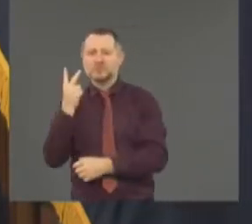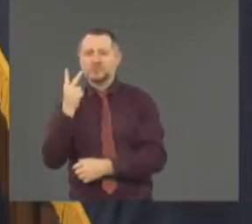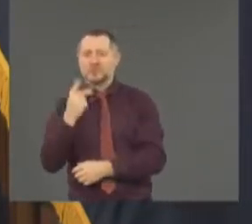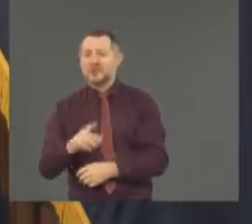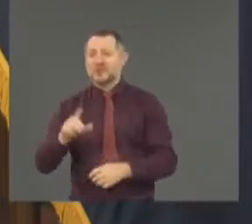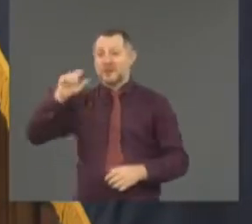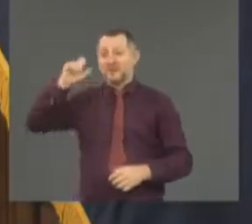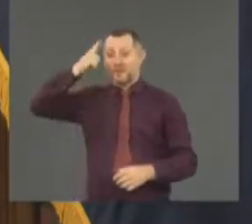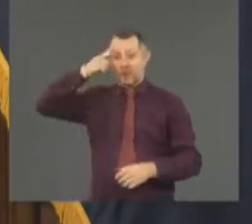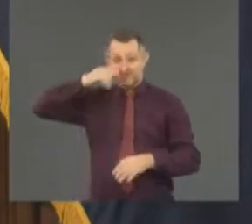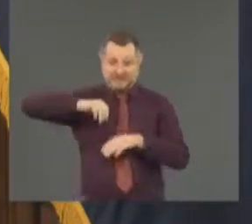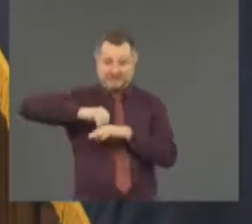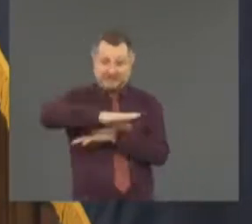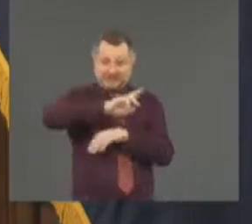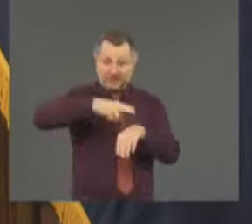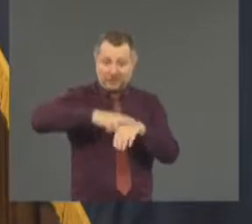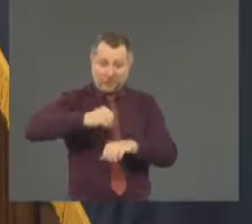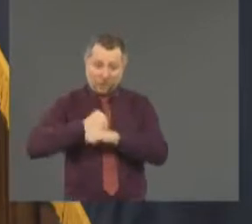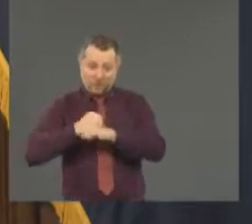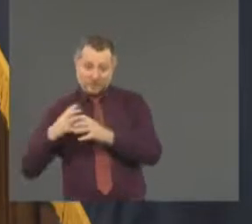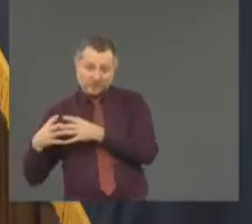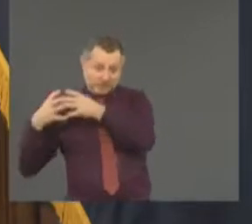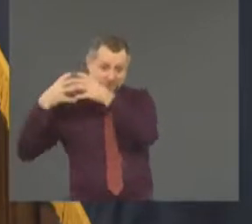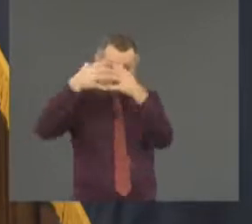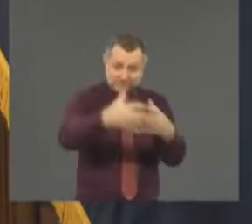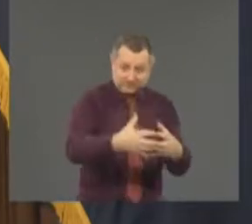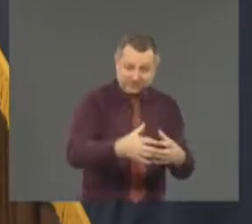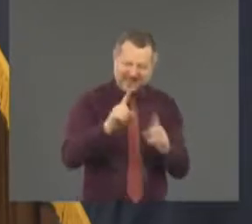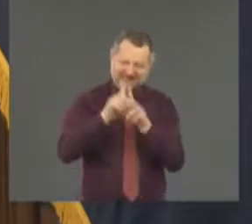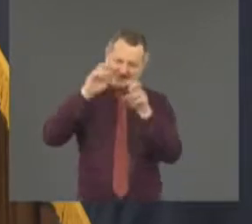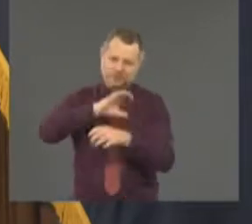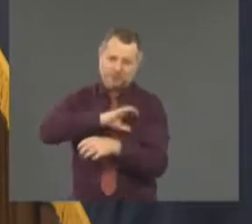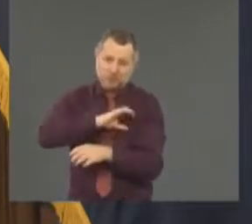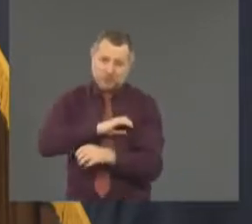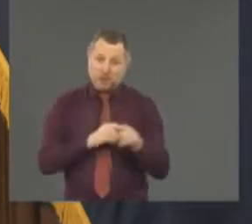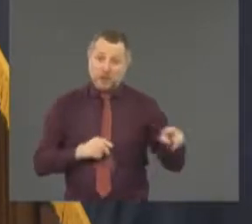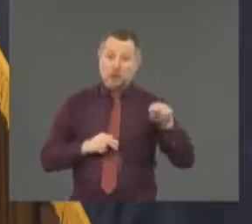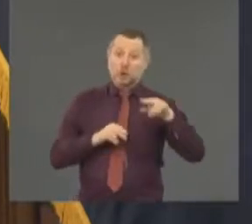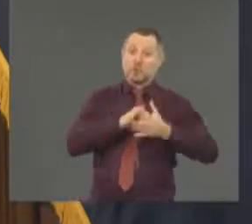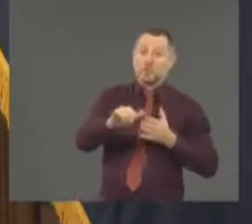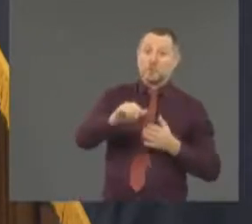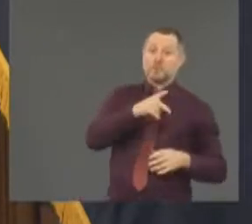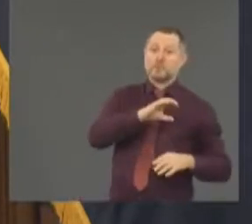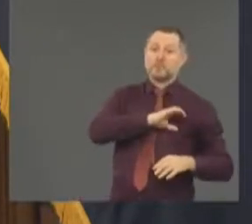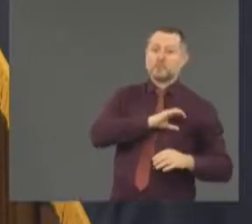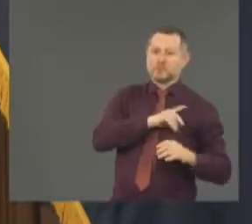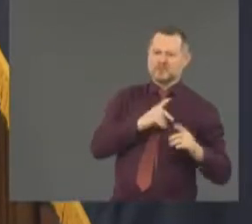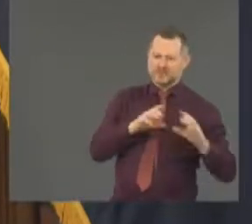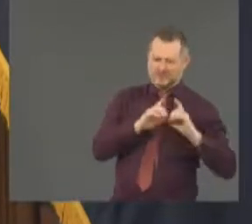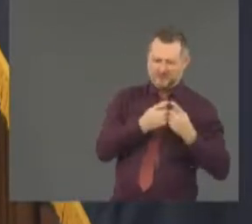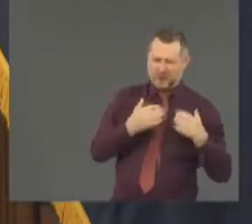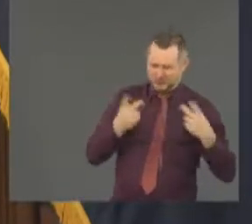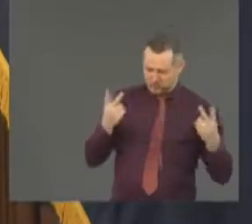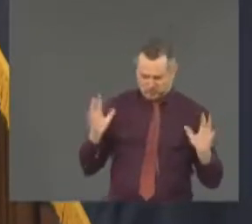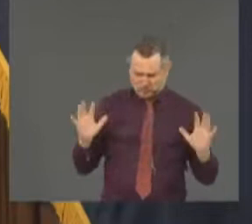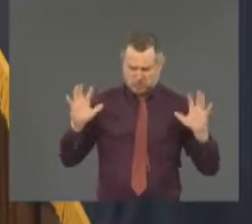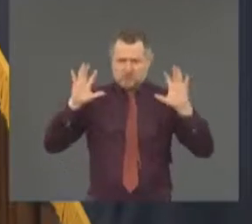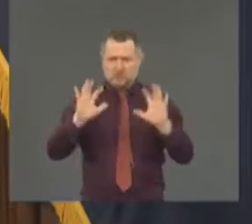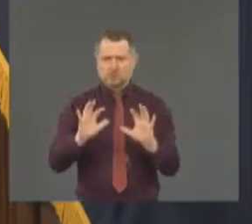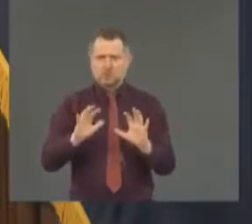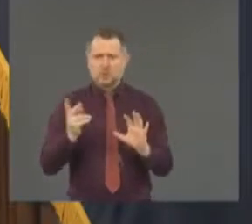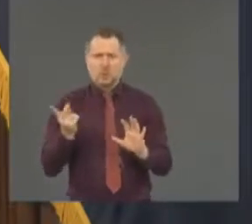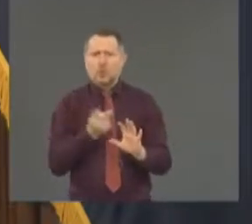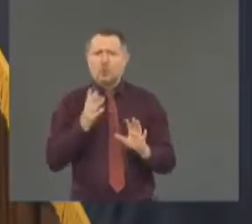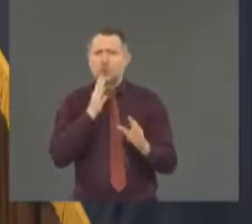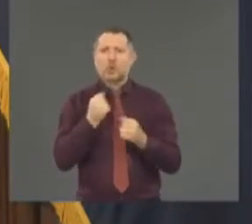police force and then you have the NYPD. That's a second police force. That's called chaos and